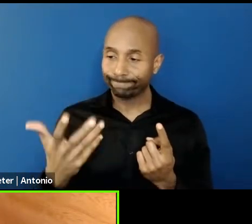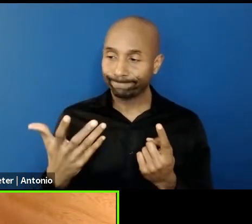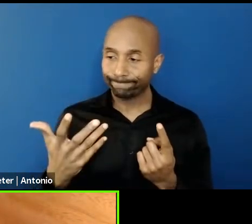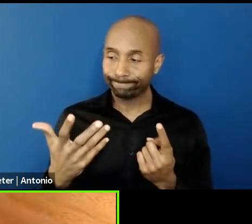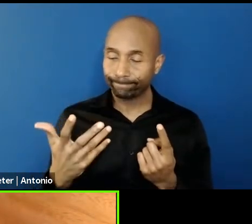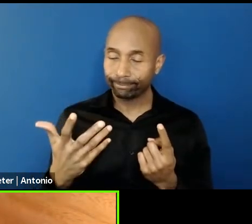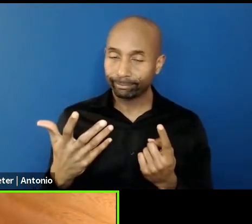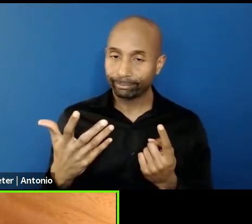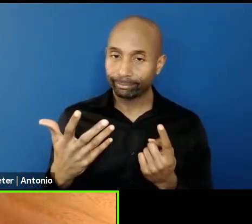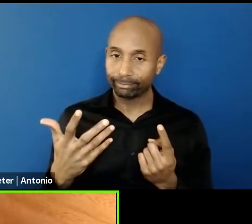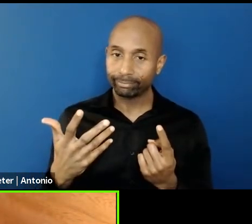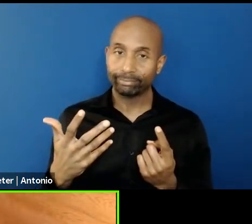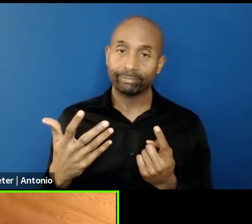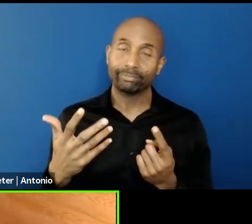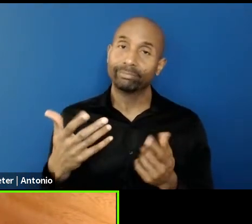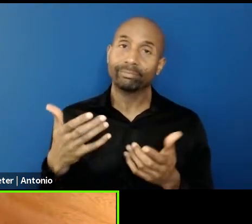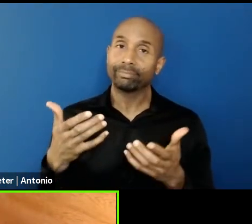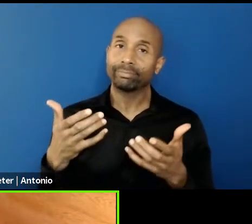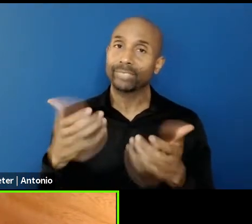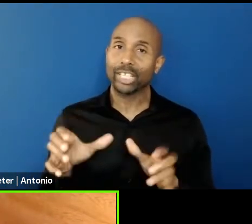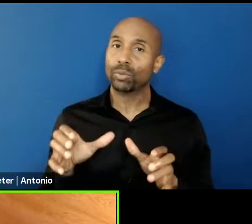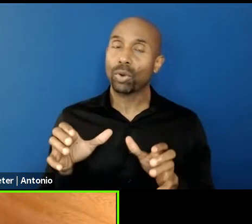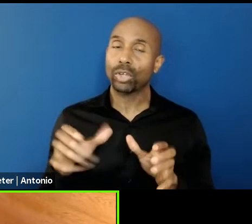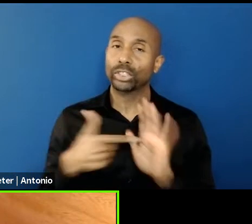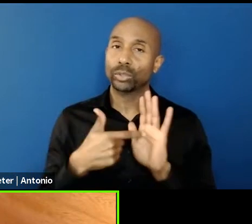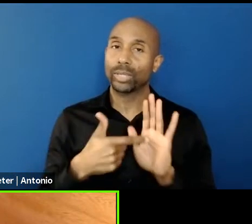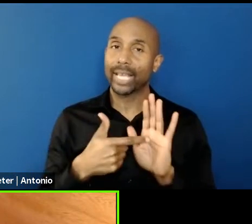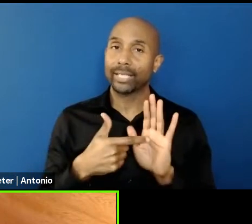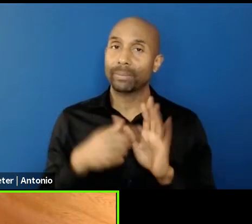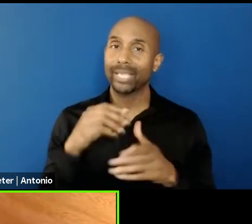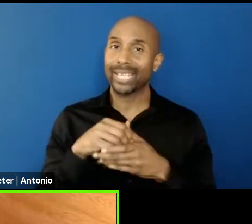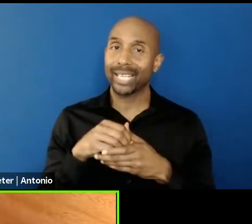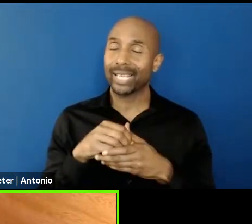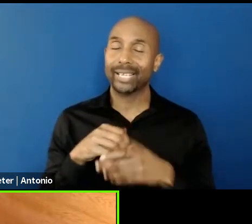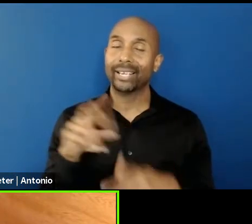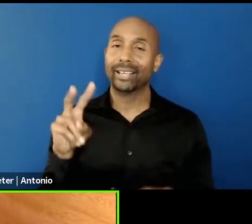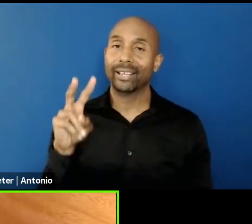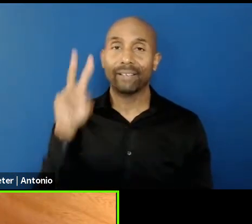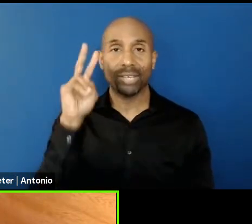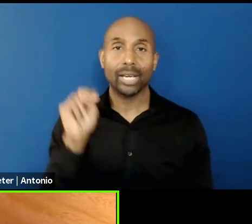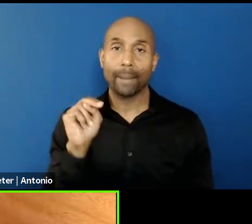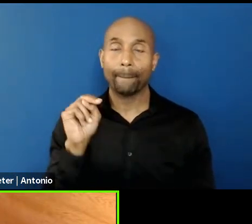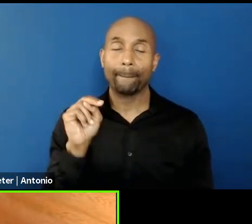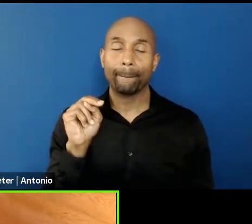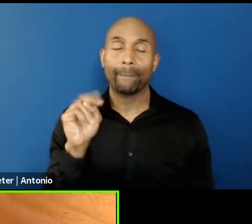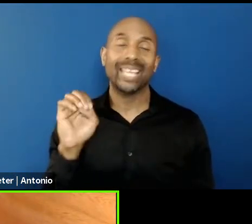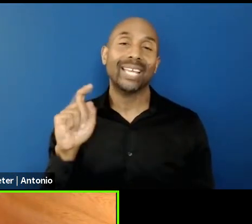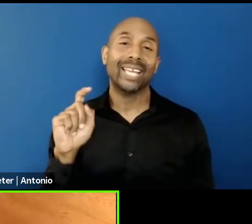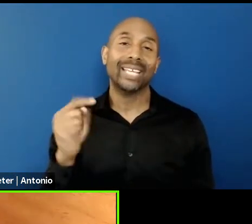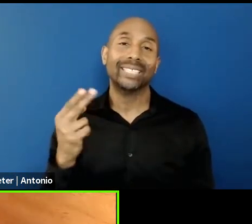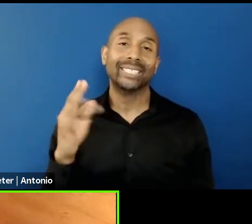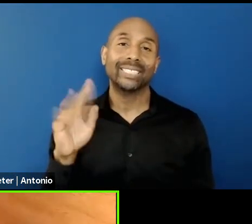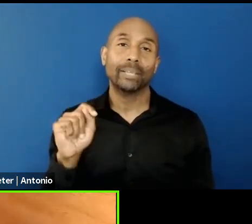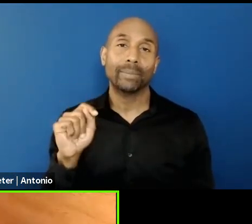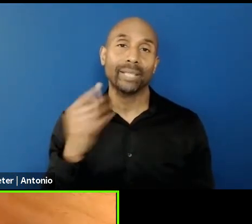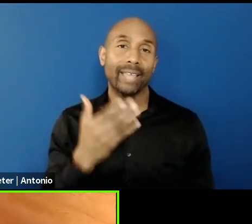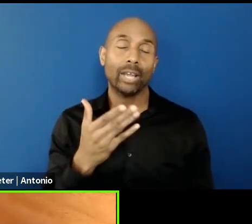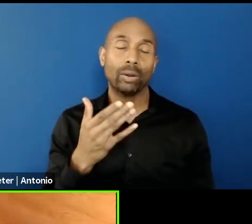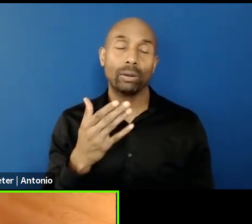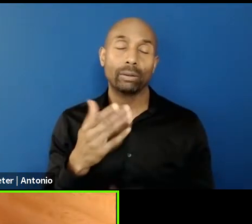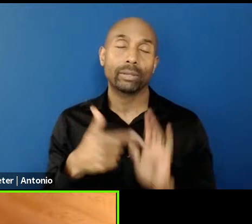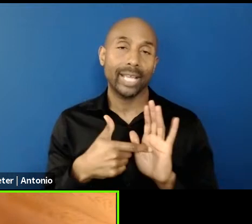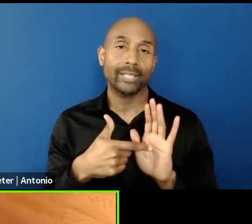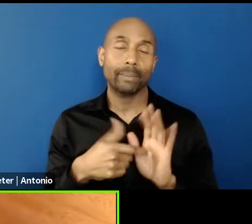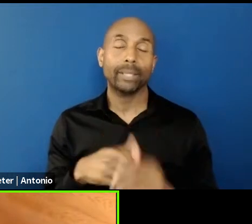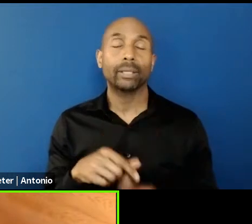I didn't want it to exhibit in Vietnam because I, I was afraid of the trap that my, I mean, but